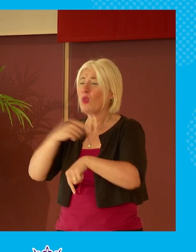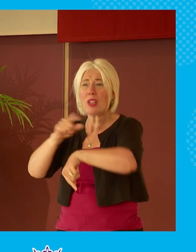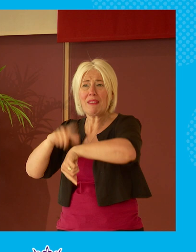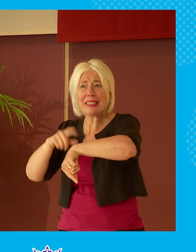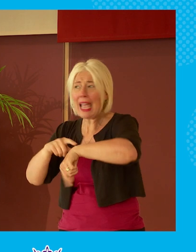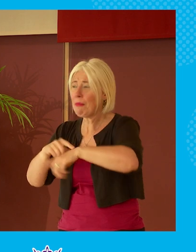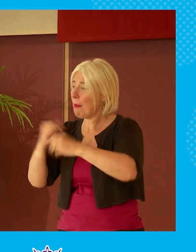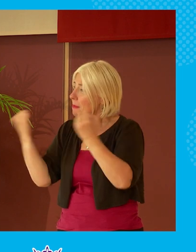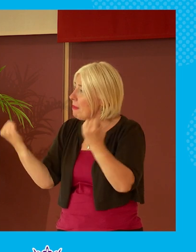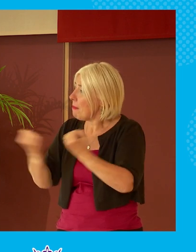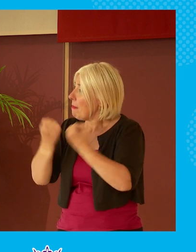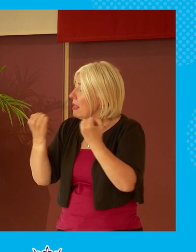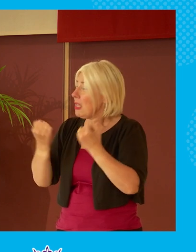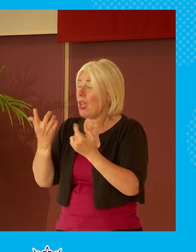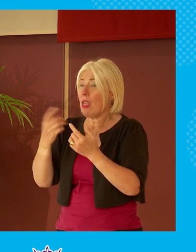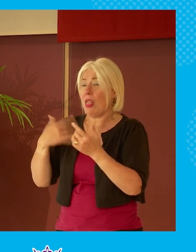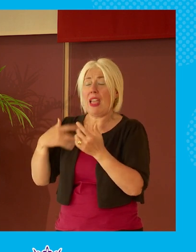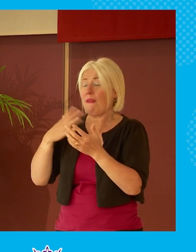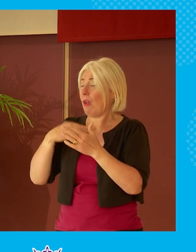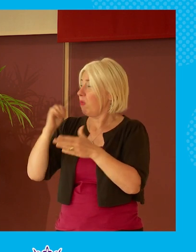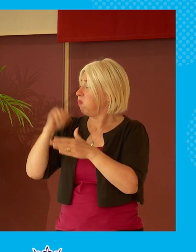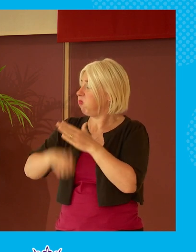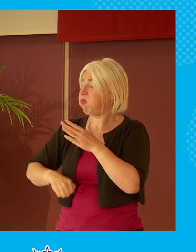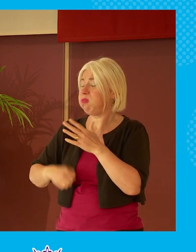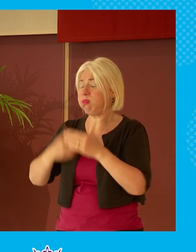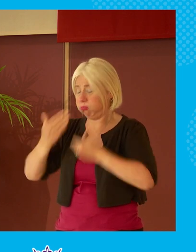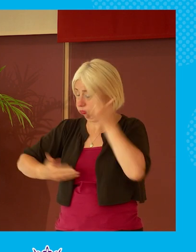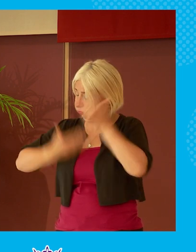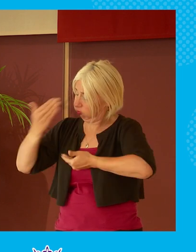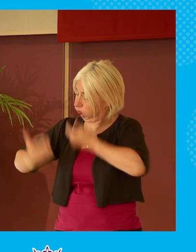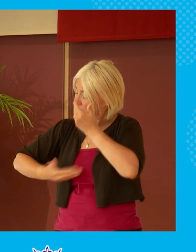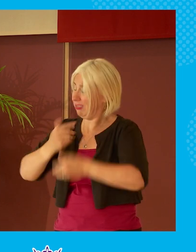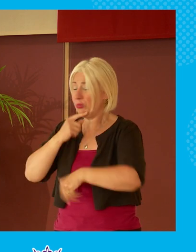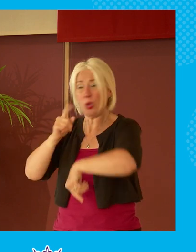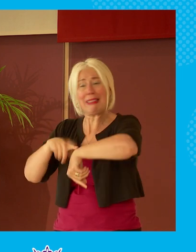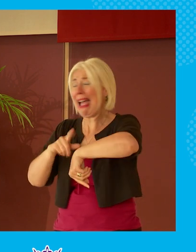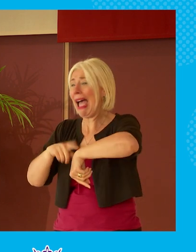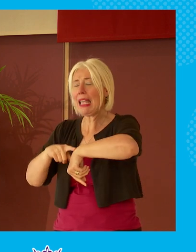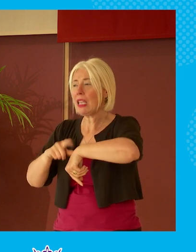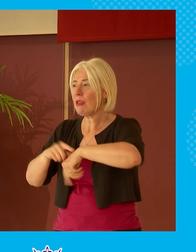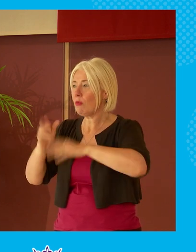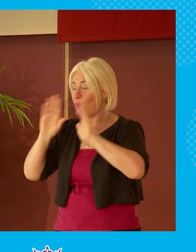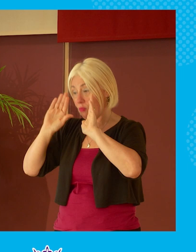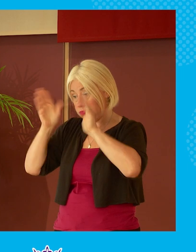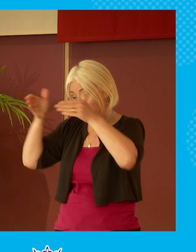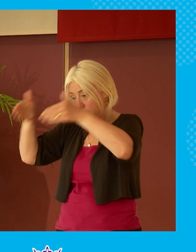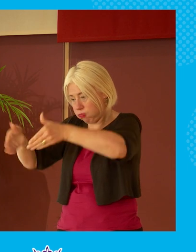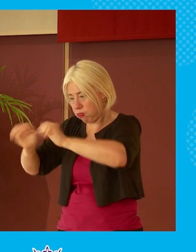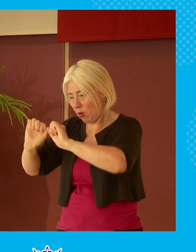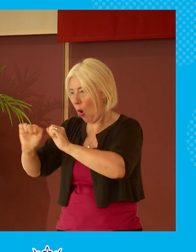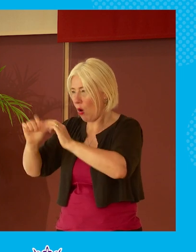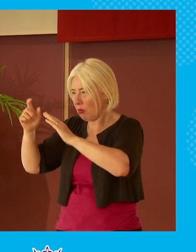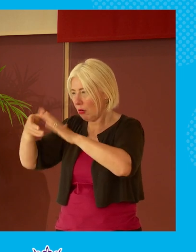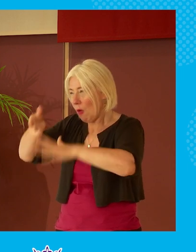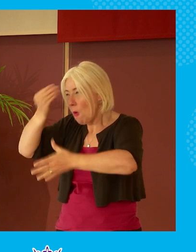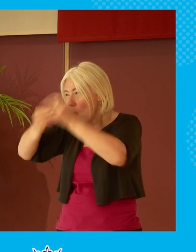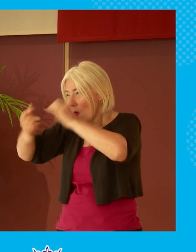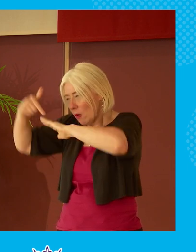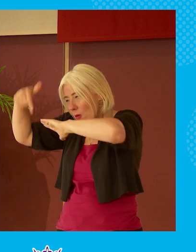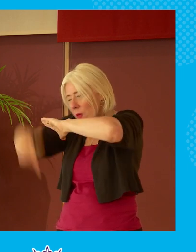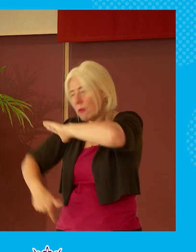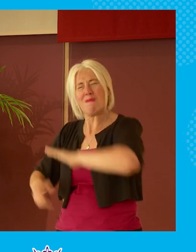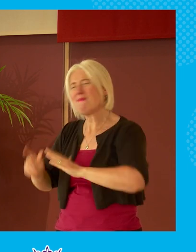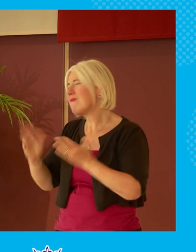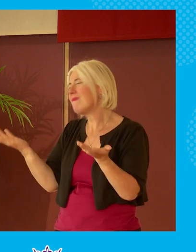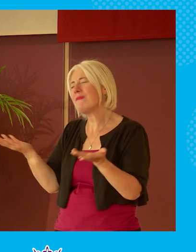often at the moment hard lives and they don't necessarily have that time to devote to it but i can't help but think